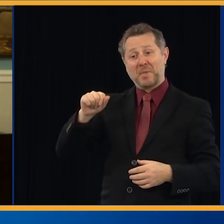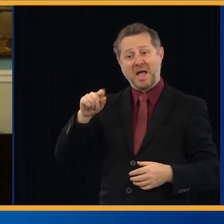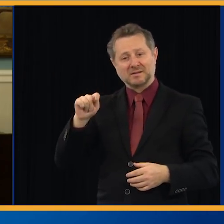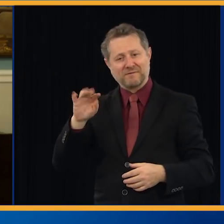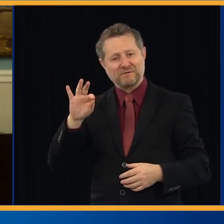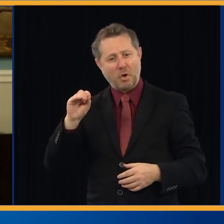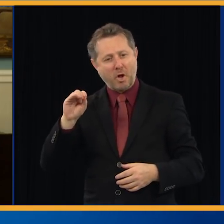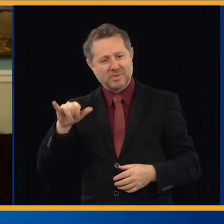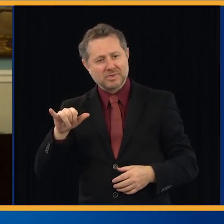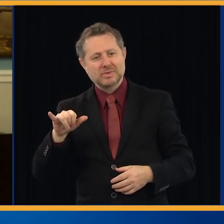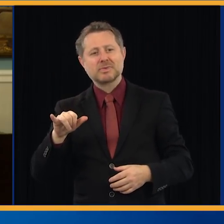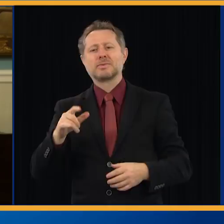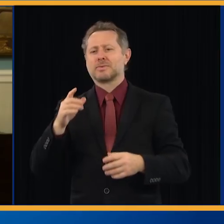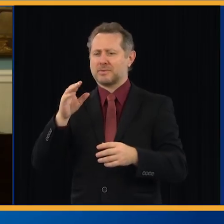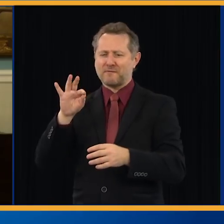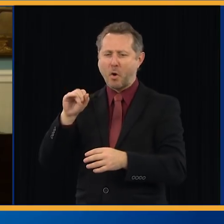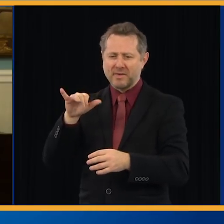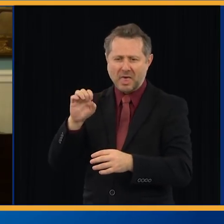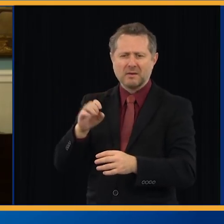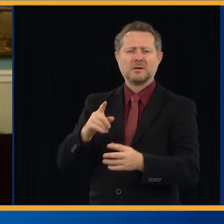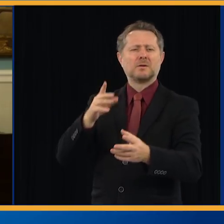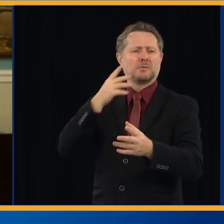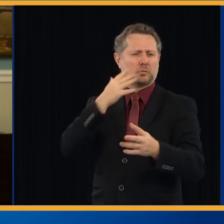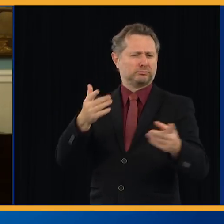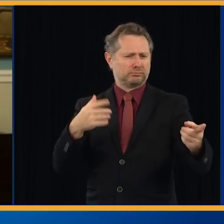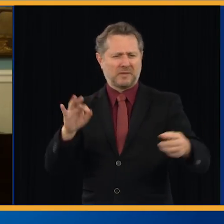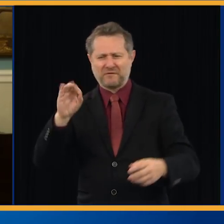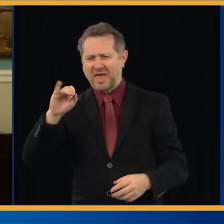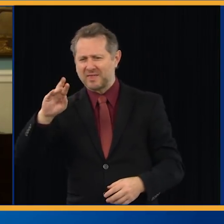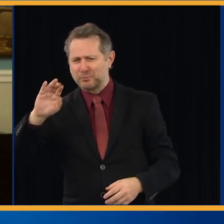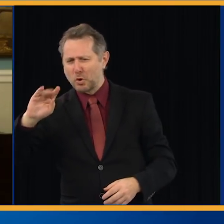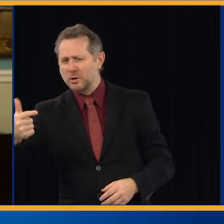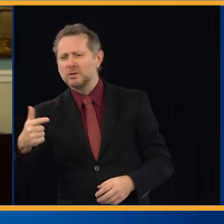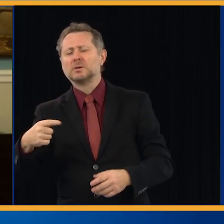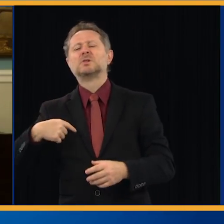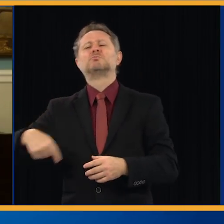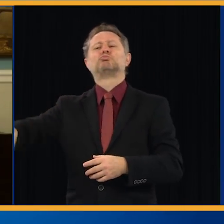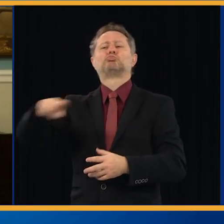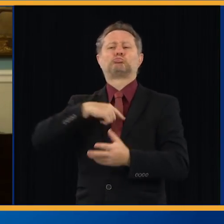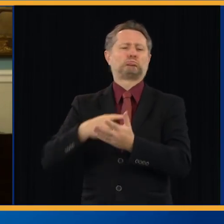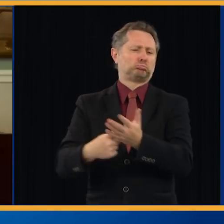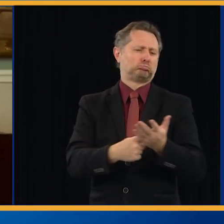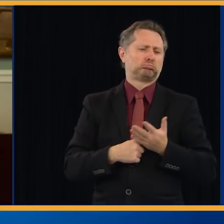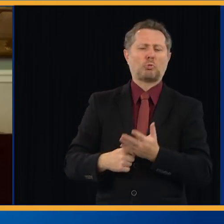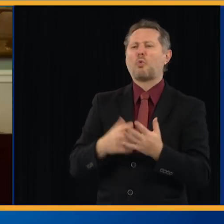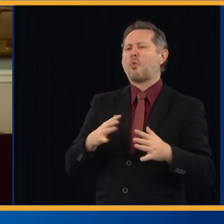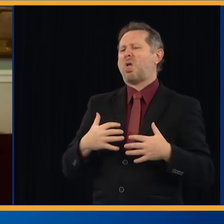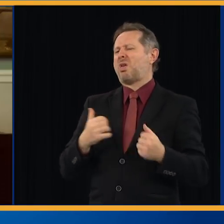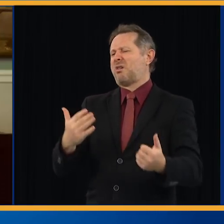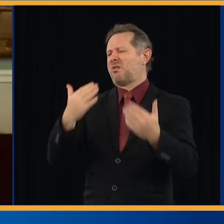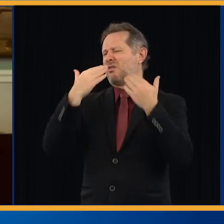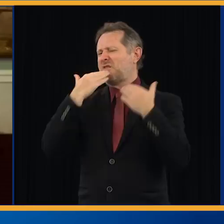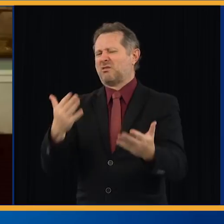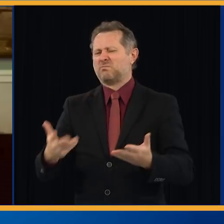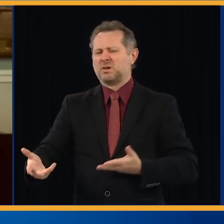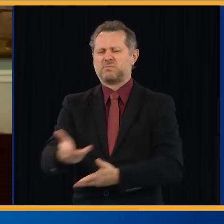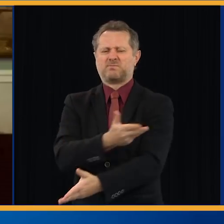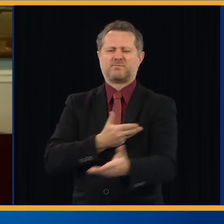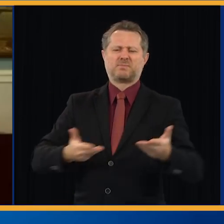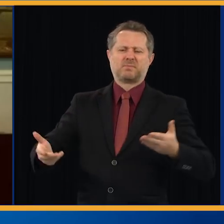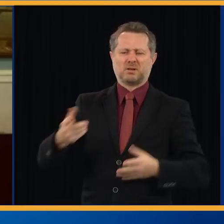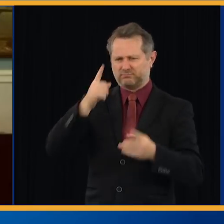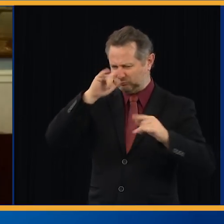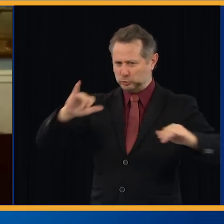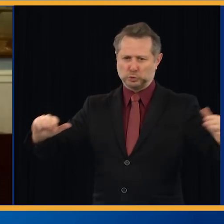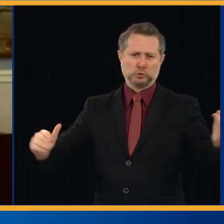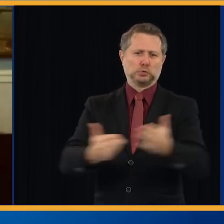conversation these last few days. And what I think we've come to together is that, yeah, we're going to do something unprecedented, we're going do something because